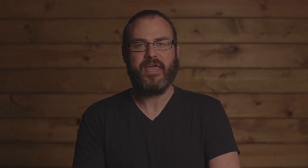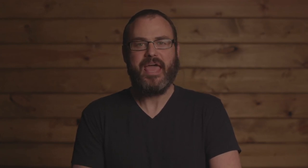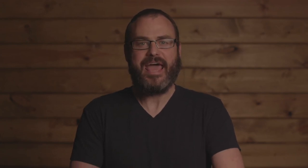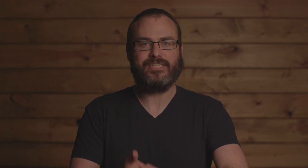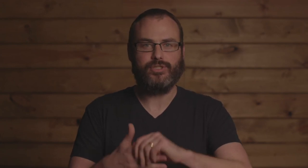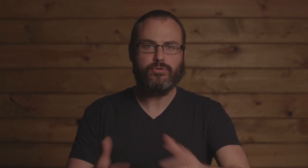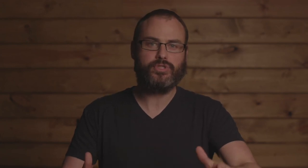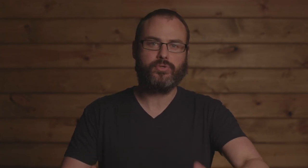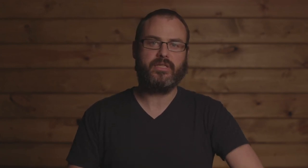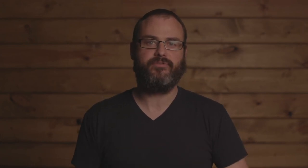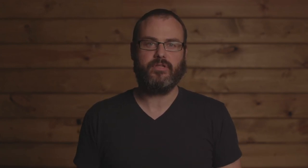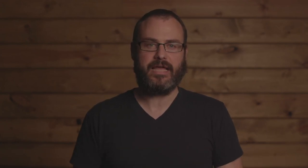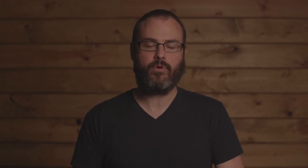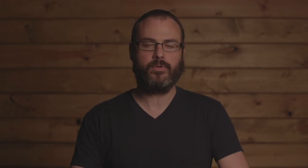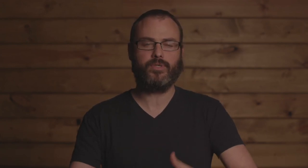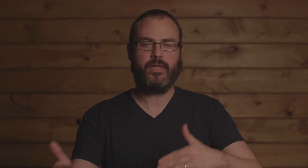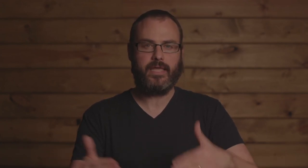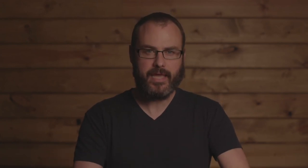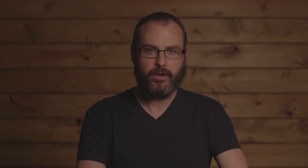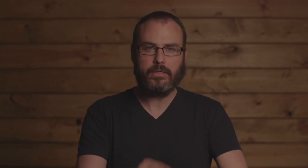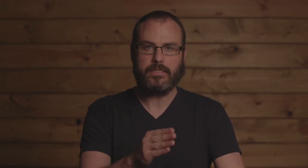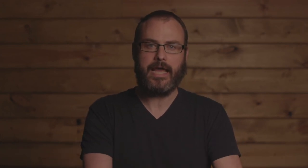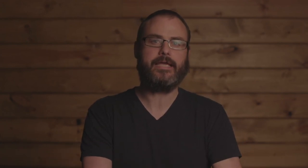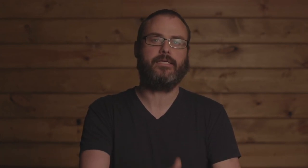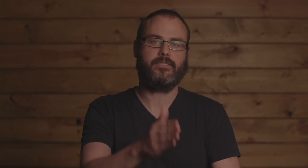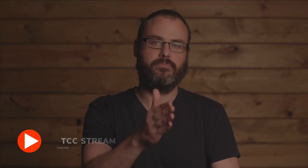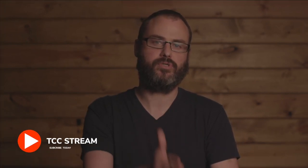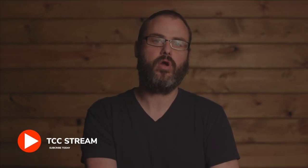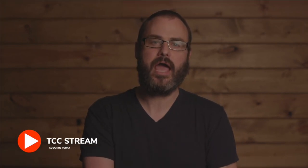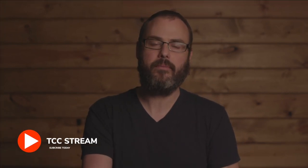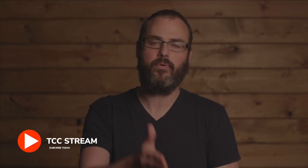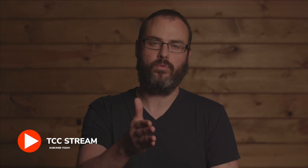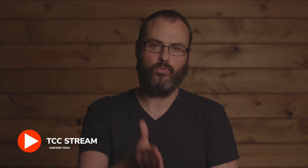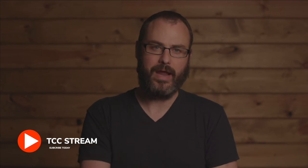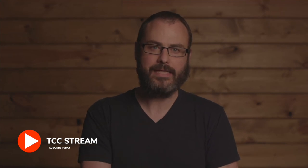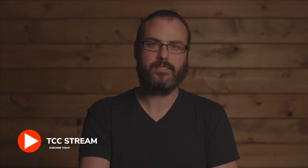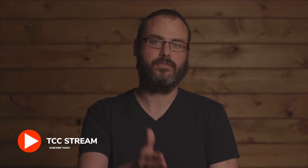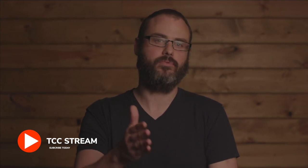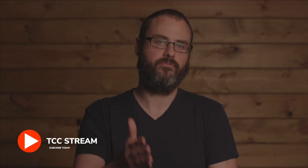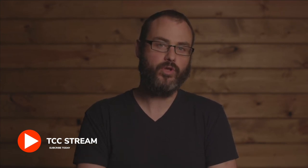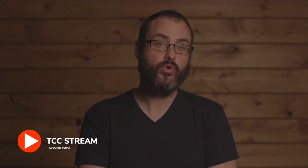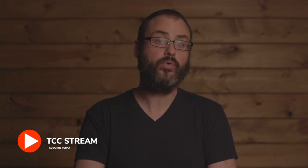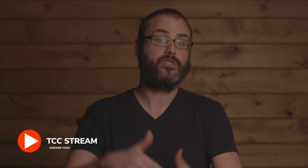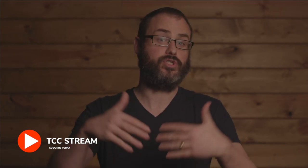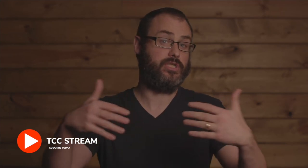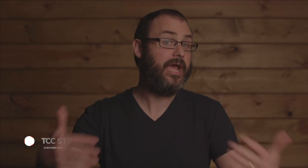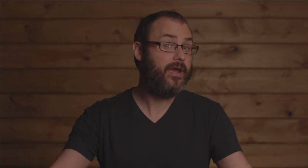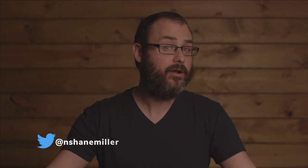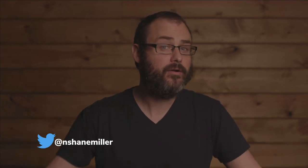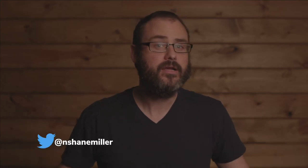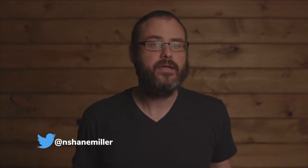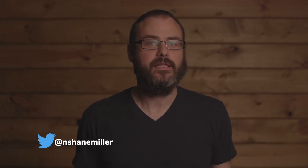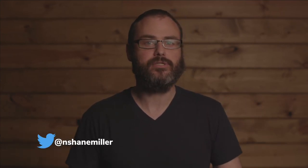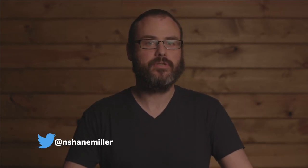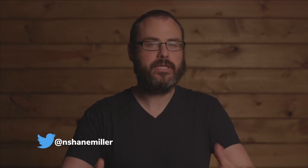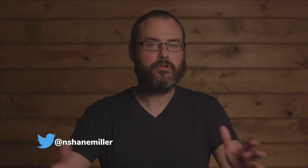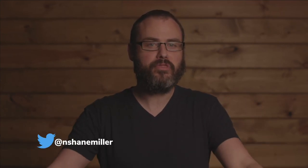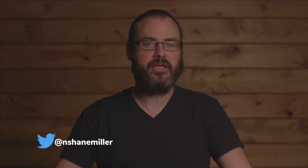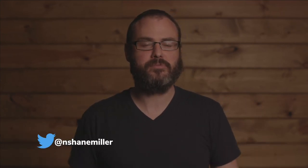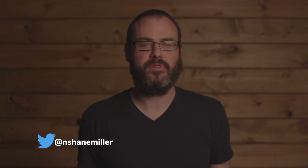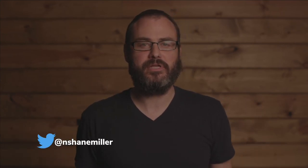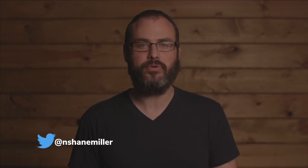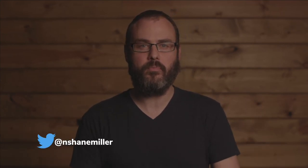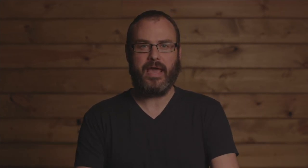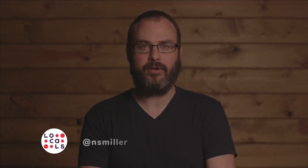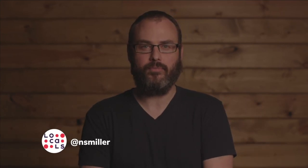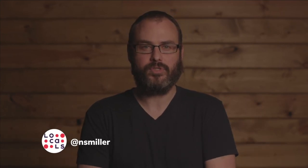so we'll stop. As usual, if you like what we're doing here, like, subscribe, rate, review, share. These are little